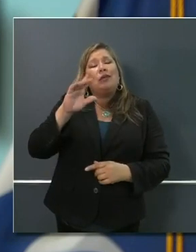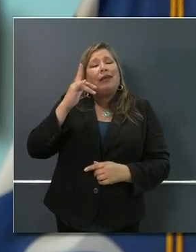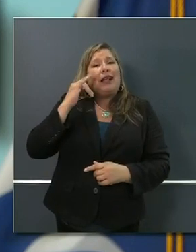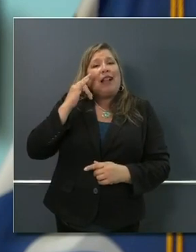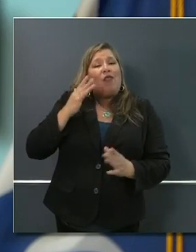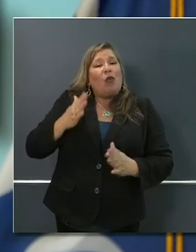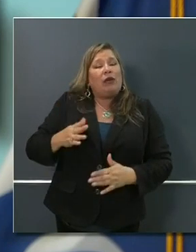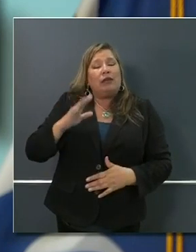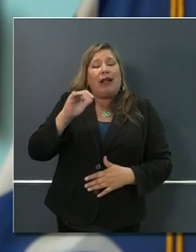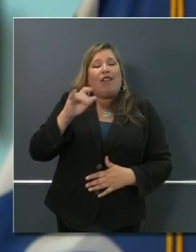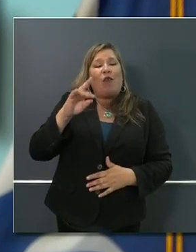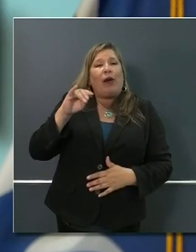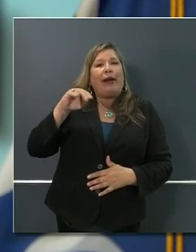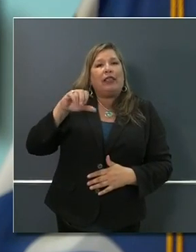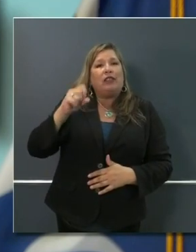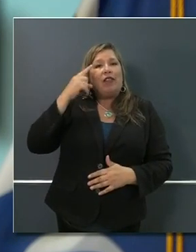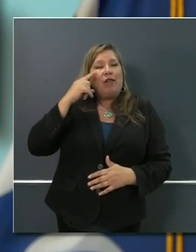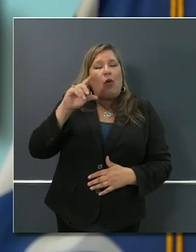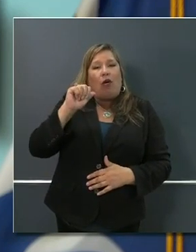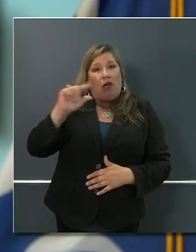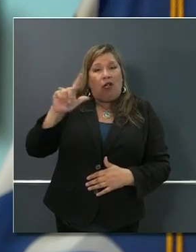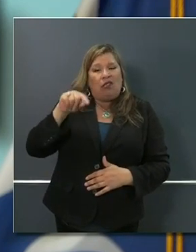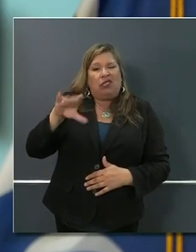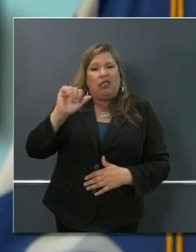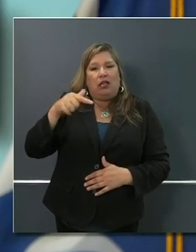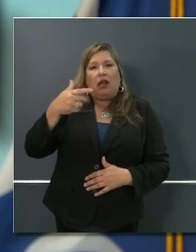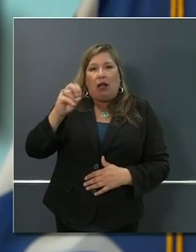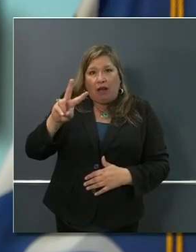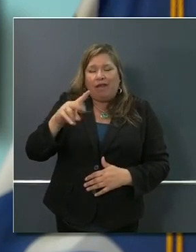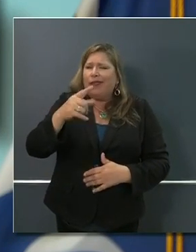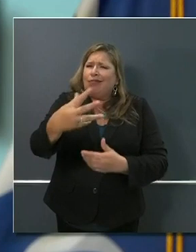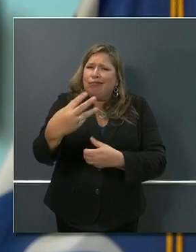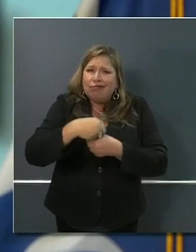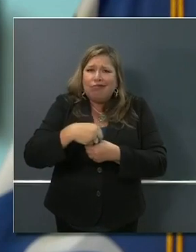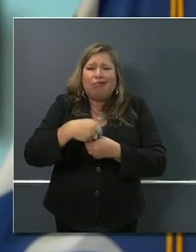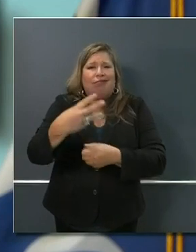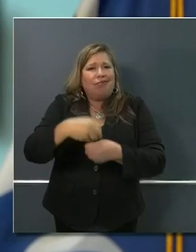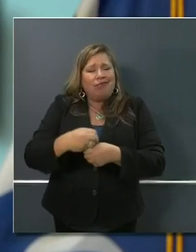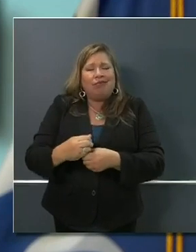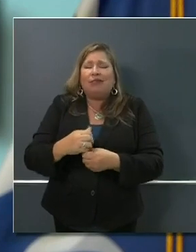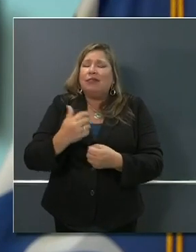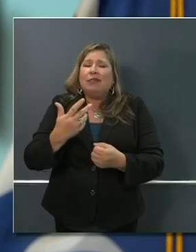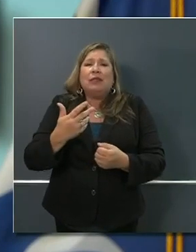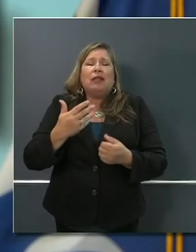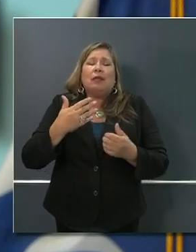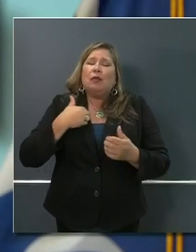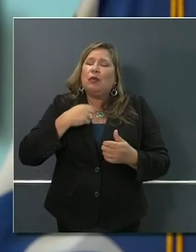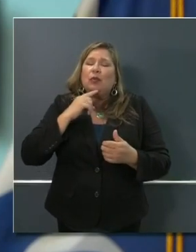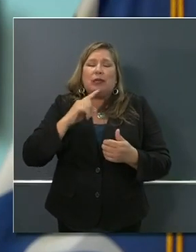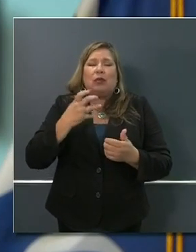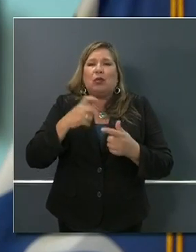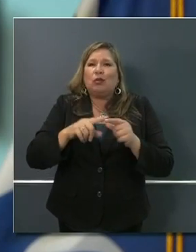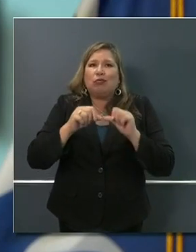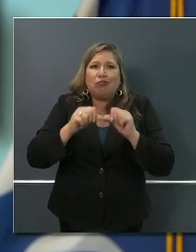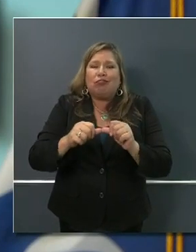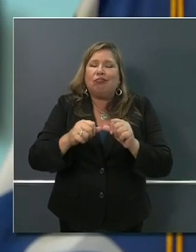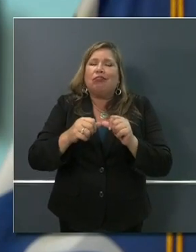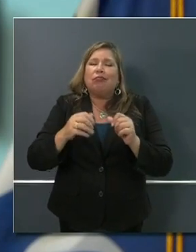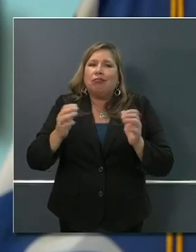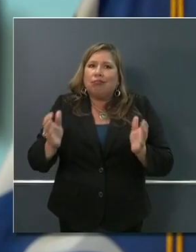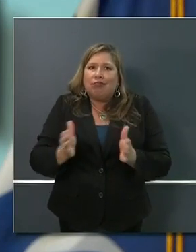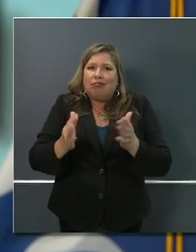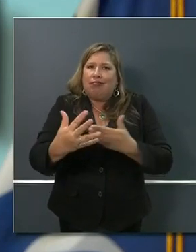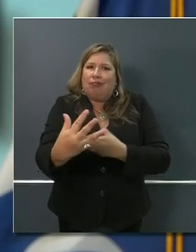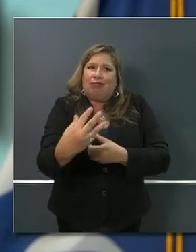and participate and continue to, I think, extend the most important effort in terms of